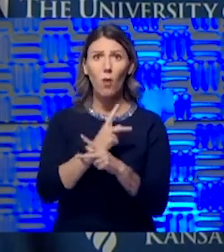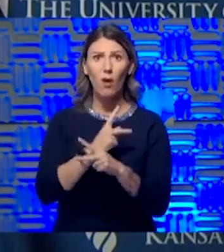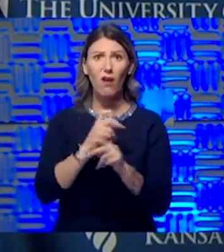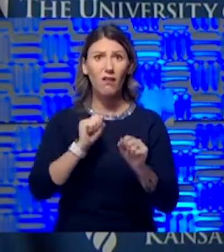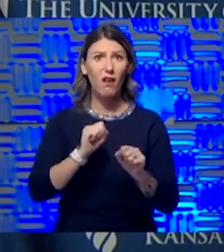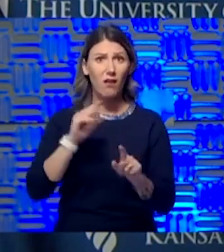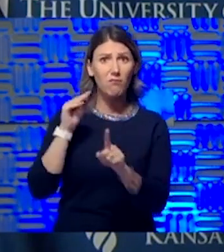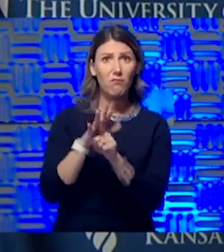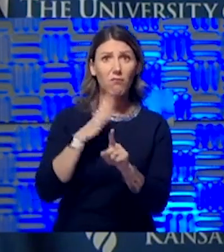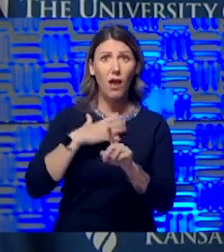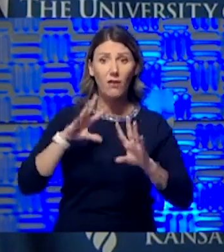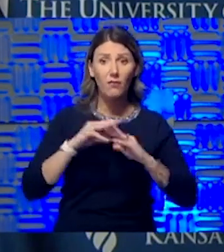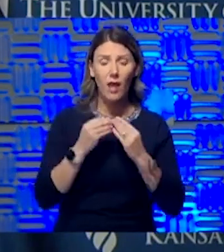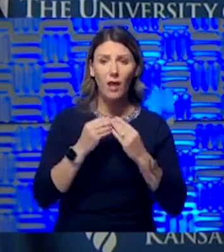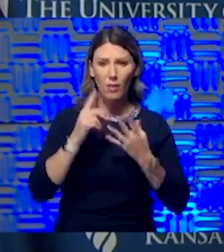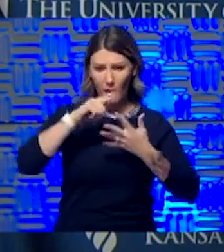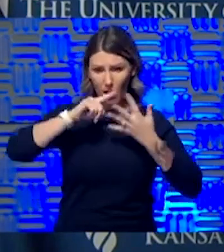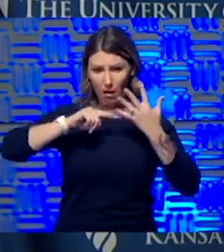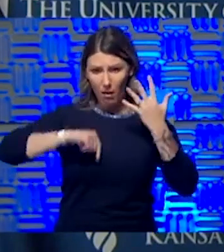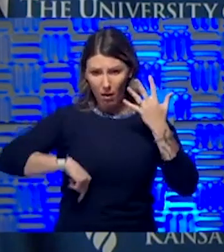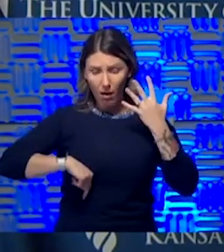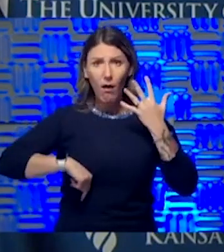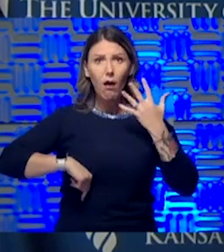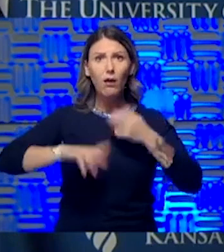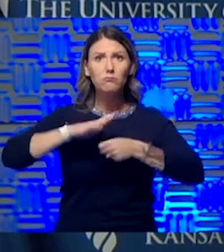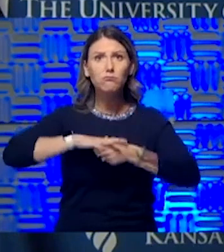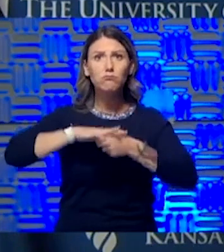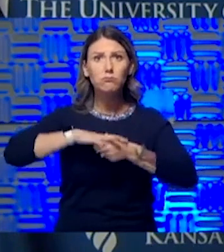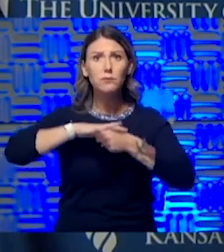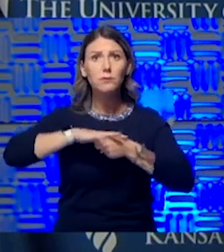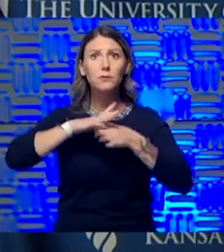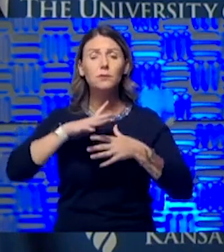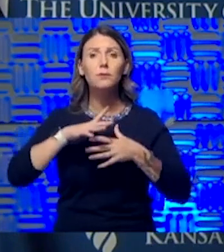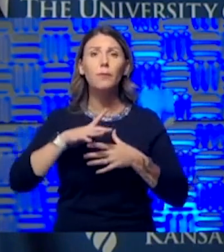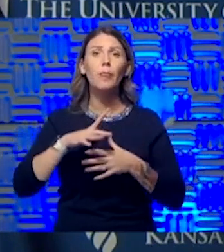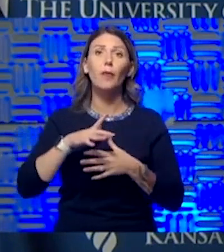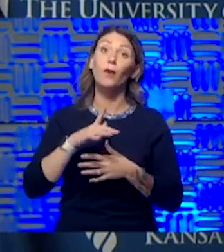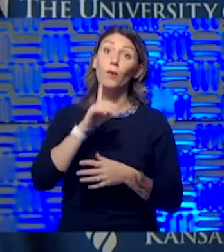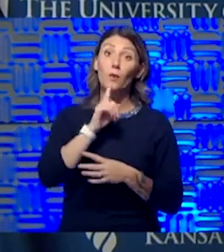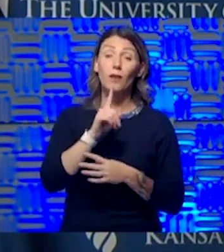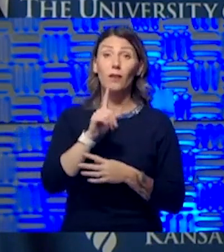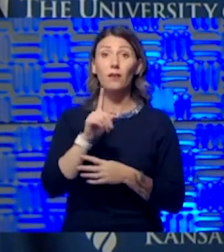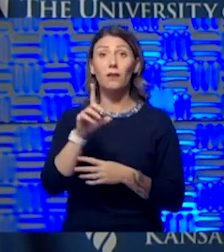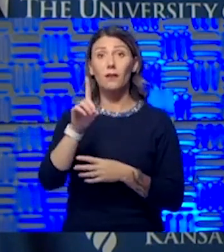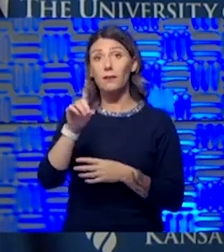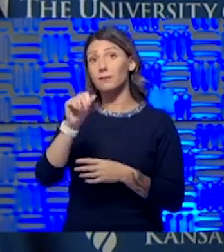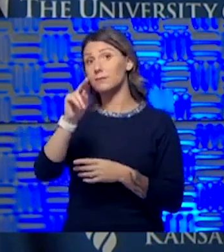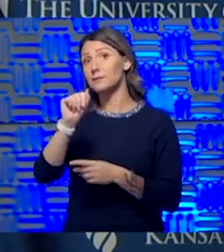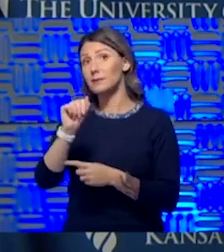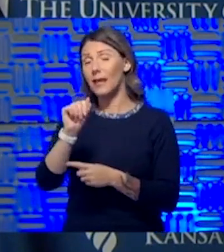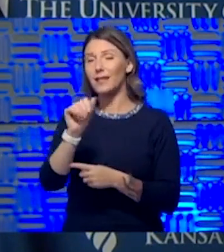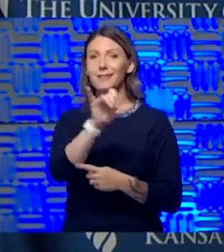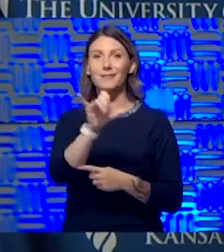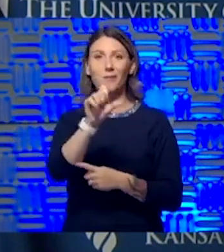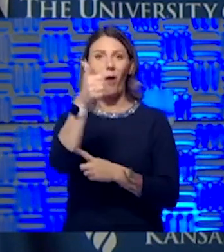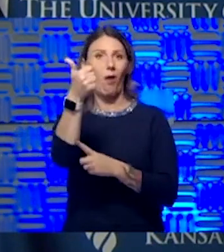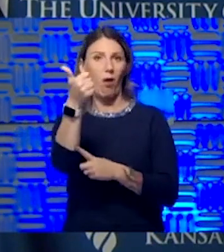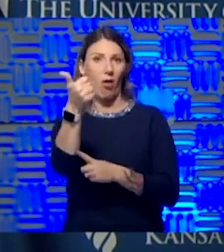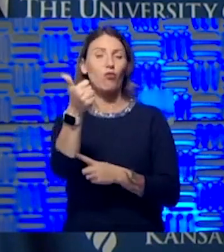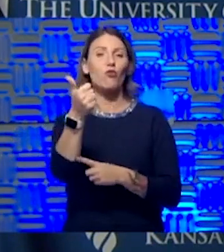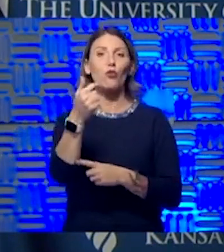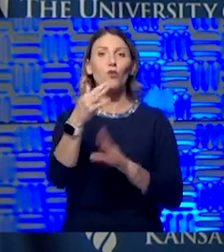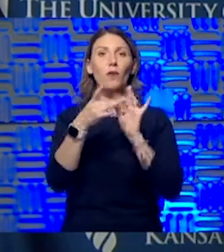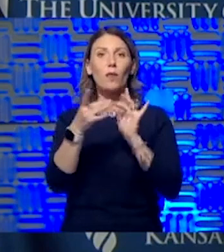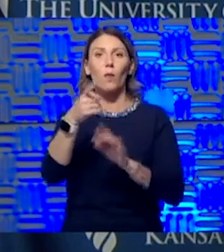my family? And I think in the grand scheme of things, Dana, as well as others, for those patients,